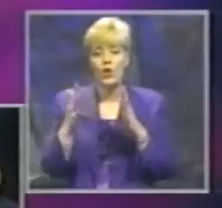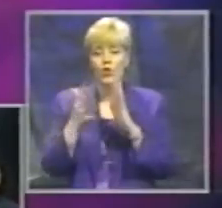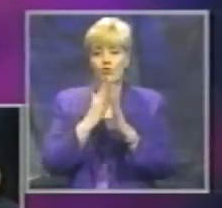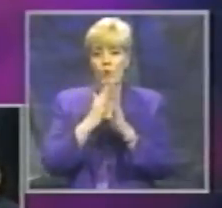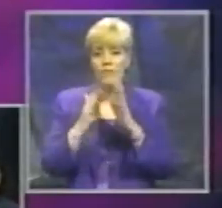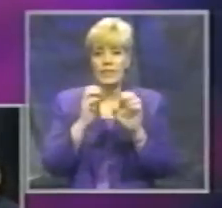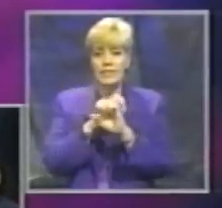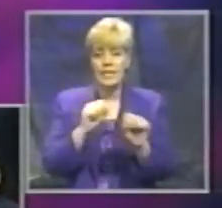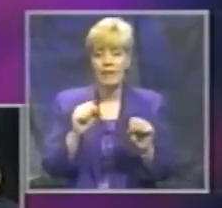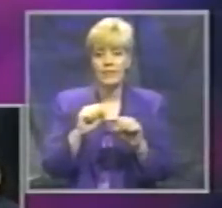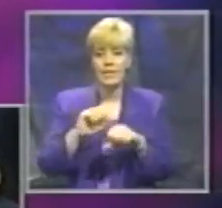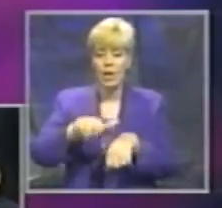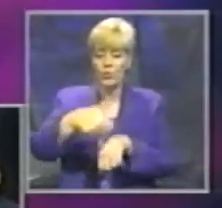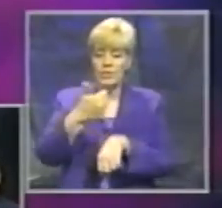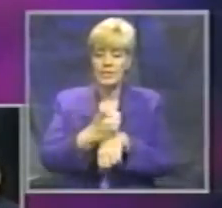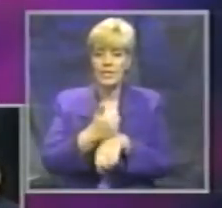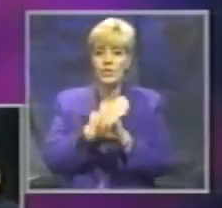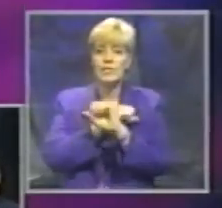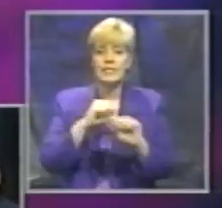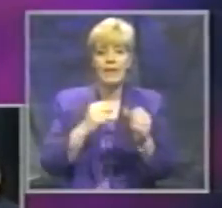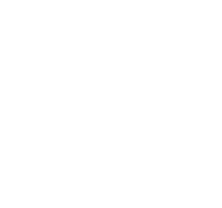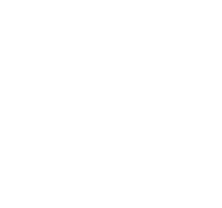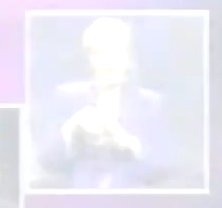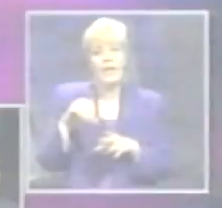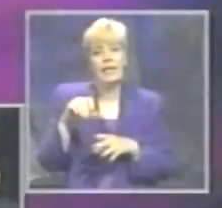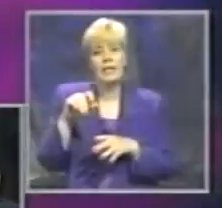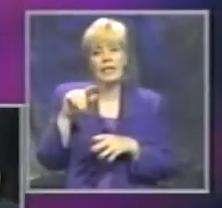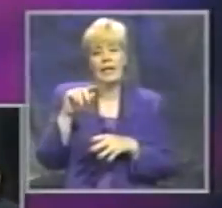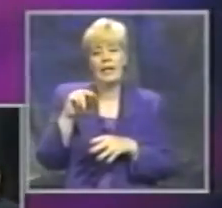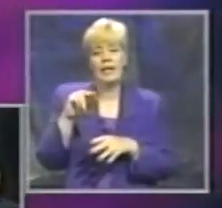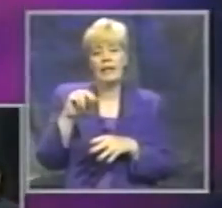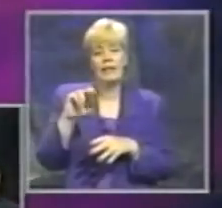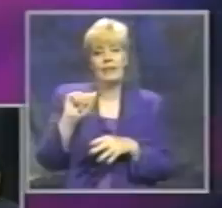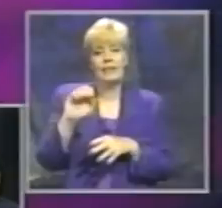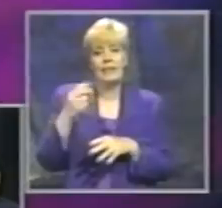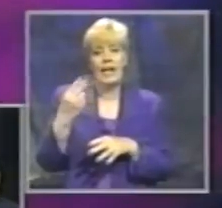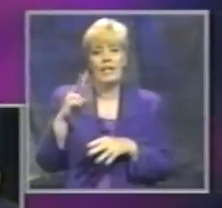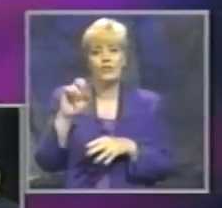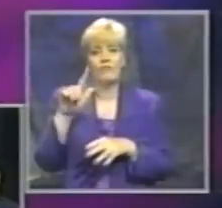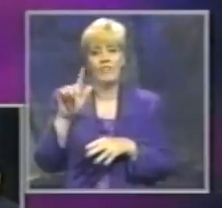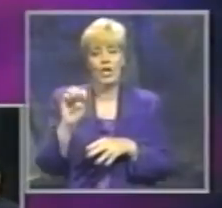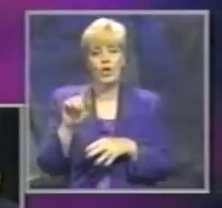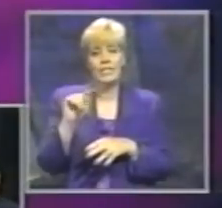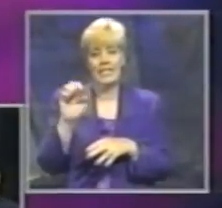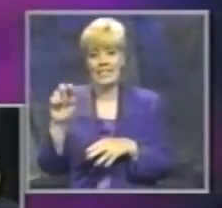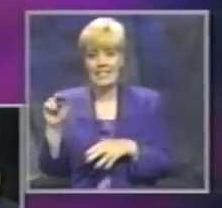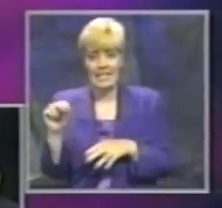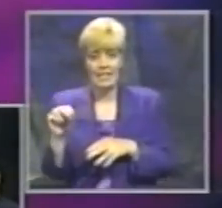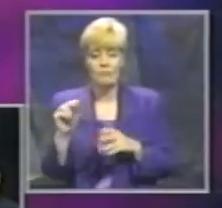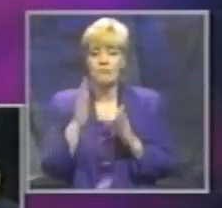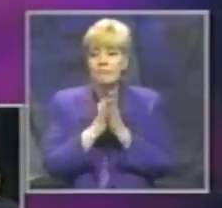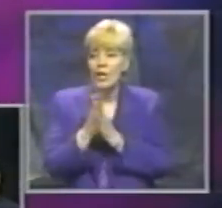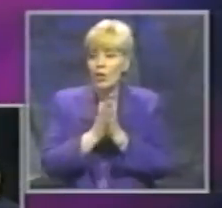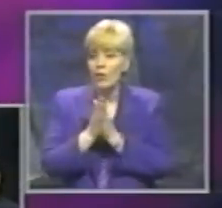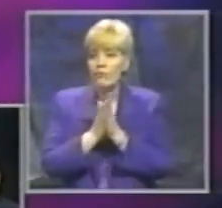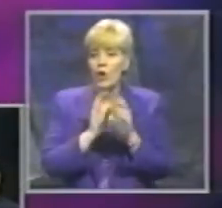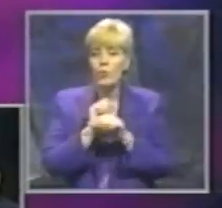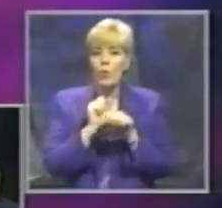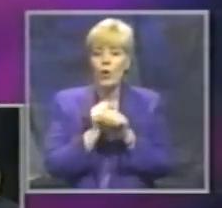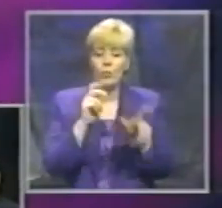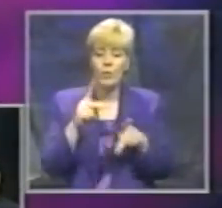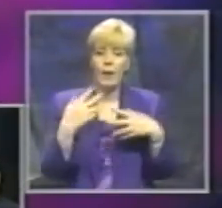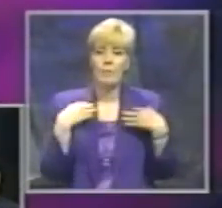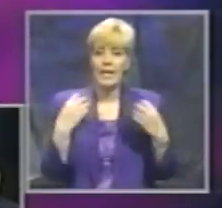institutionalize safety programs. We look forward to working with public health, business, and other